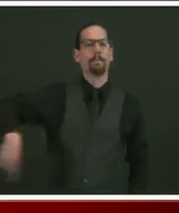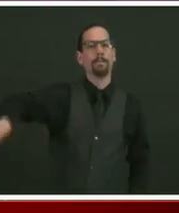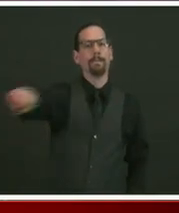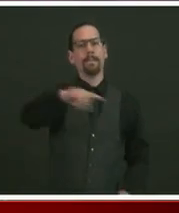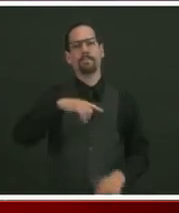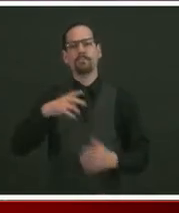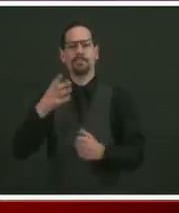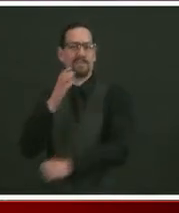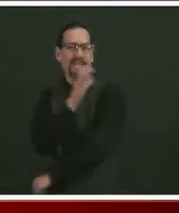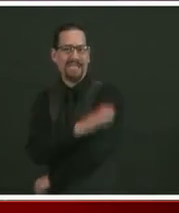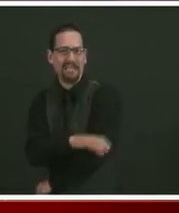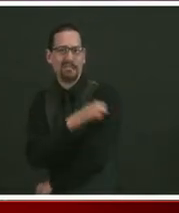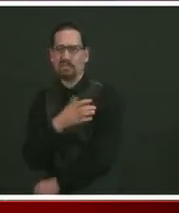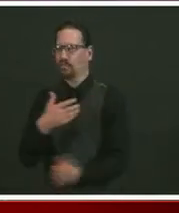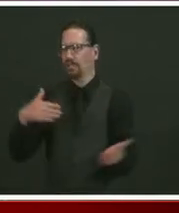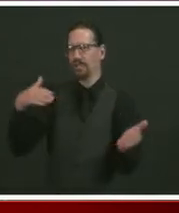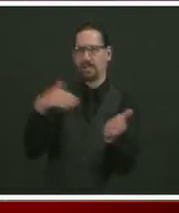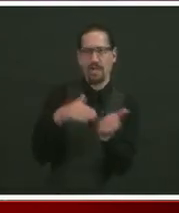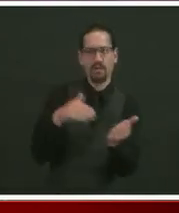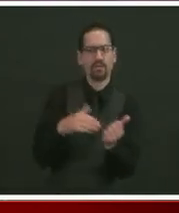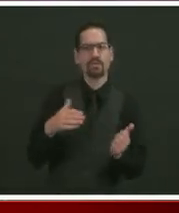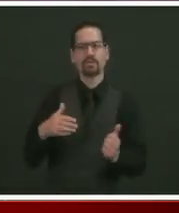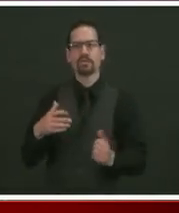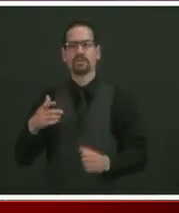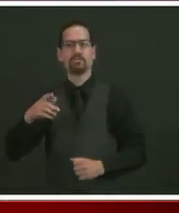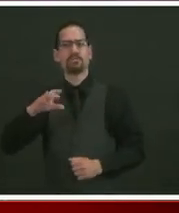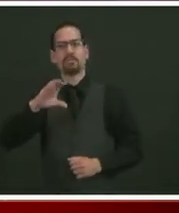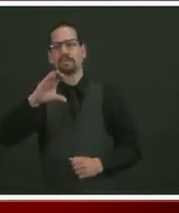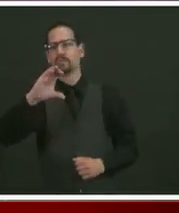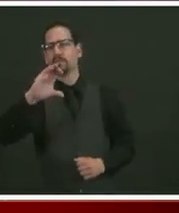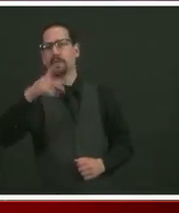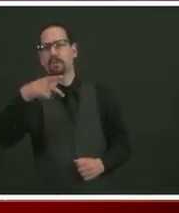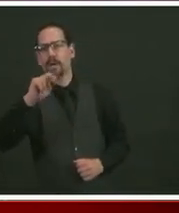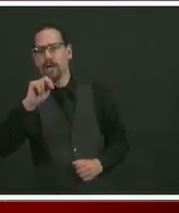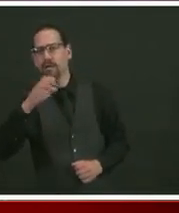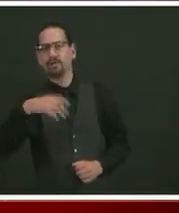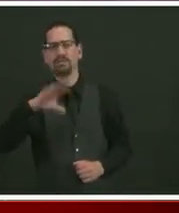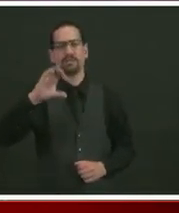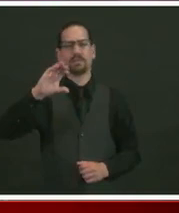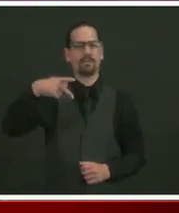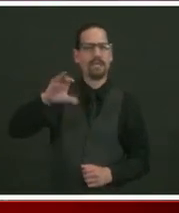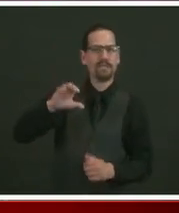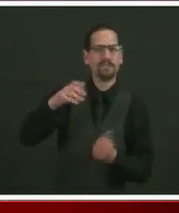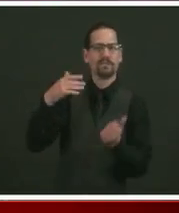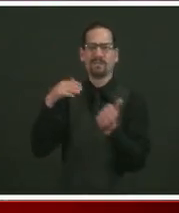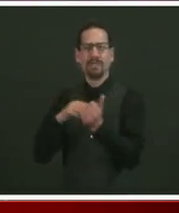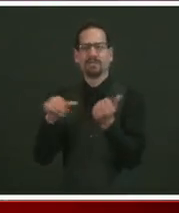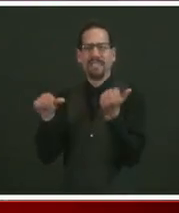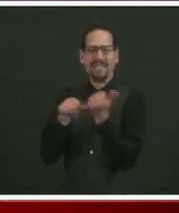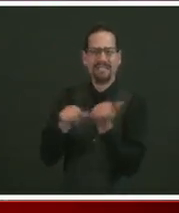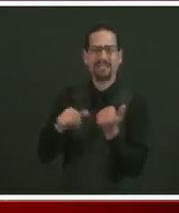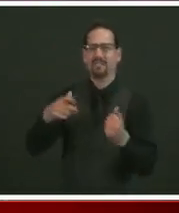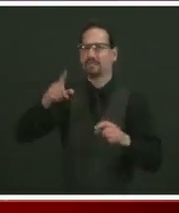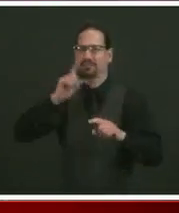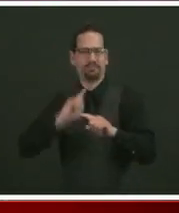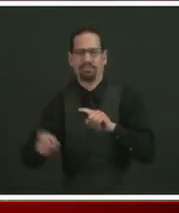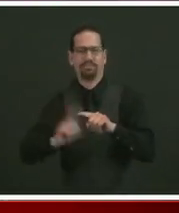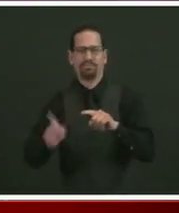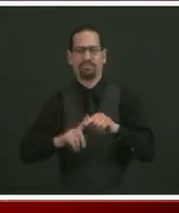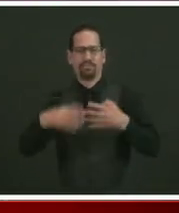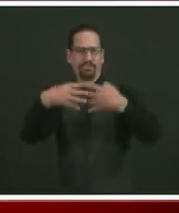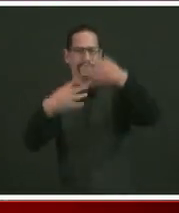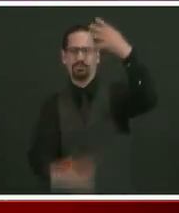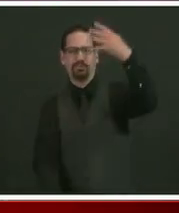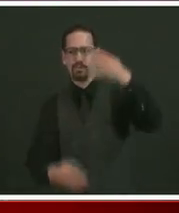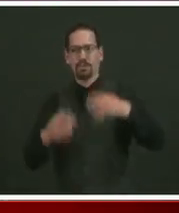pediatricians, talking to PCPs, you know, just in the community. They have been talking to nursing homes, talking to